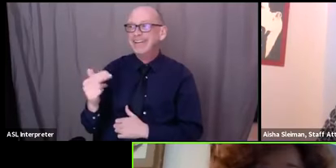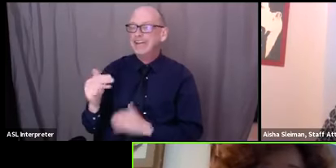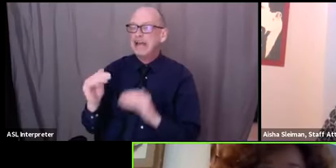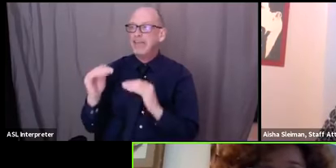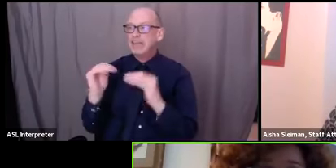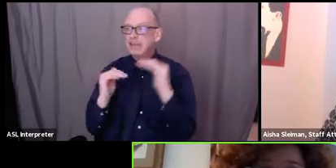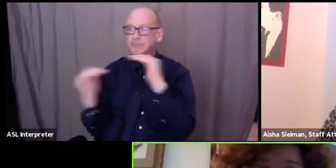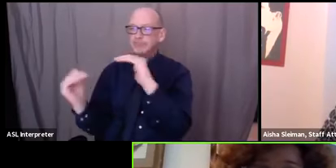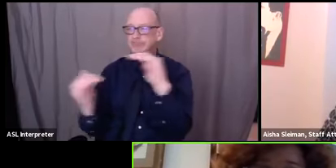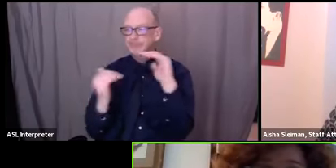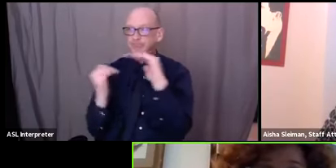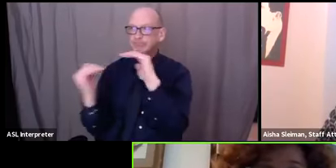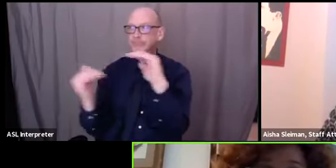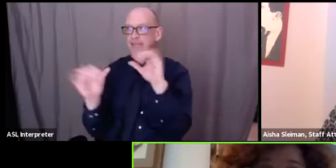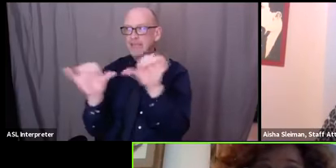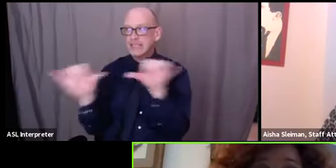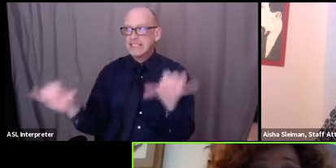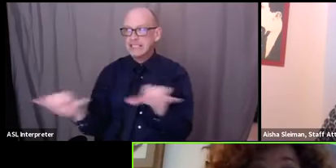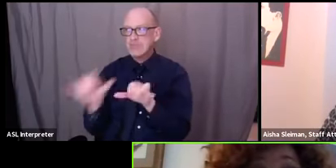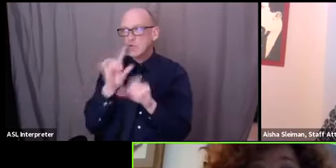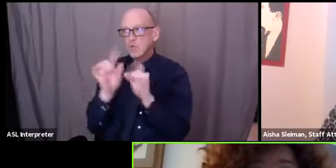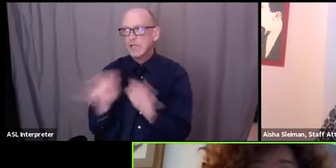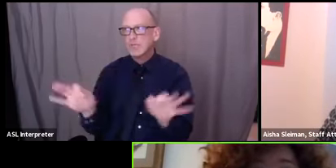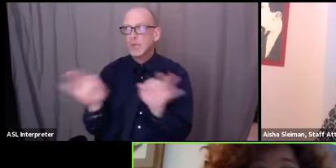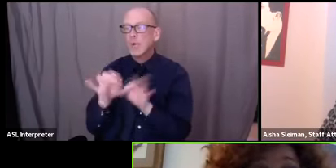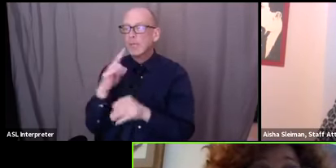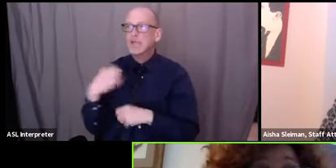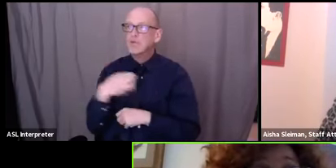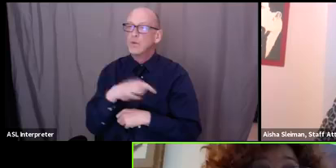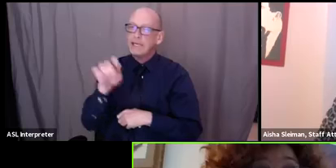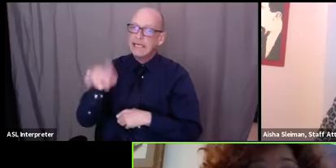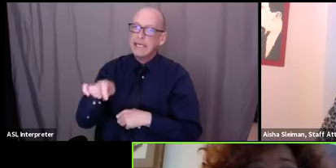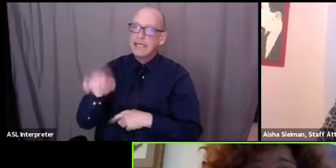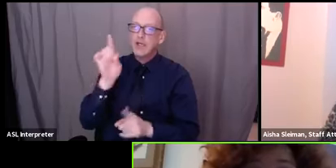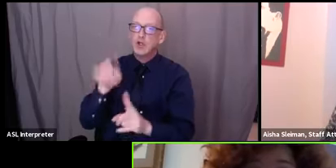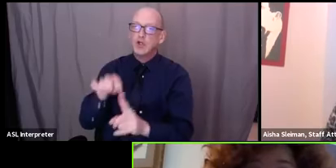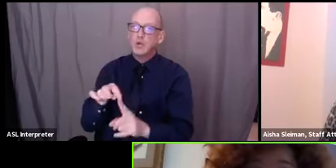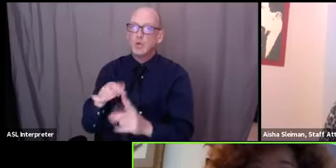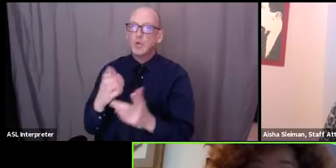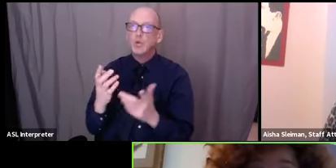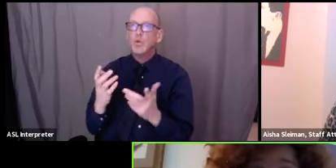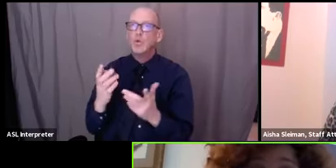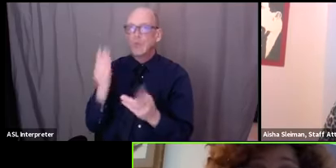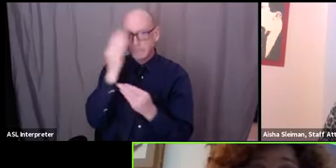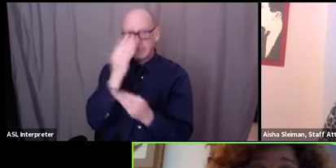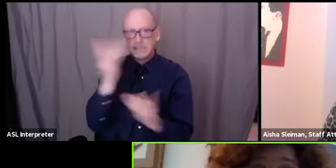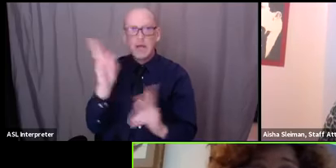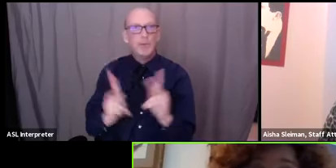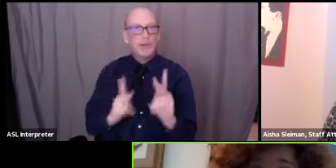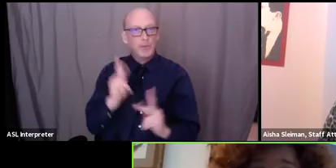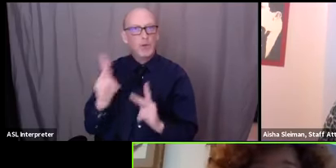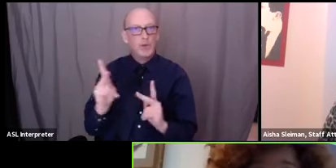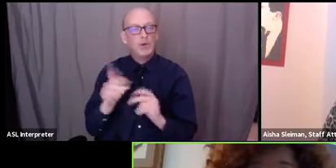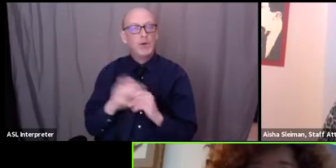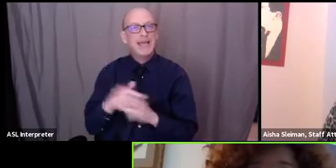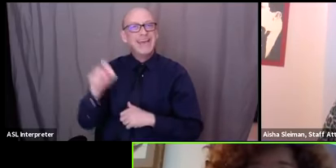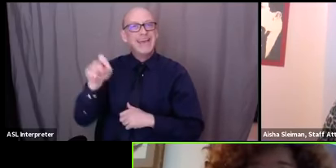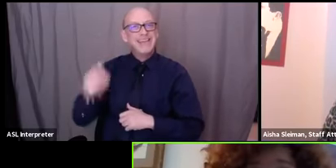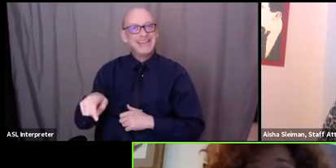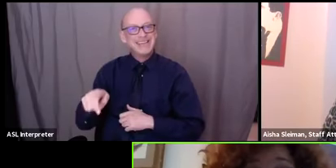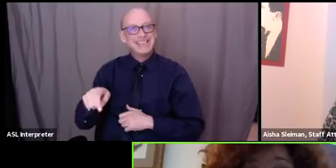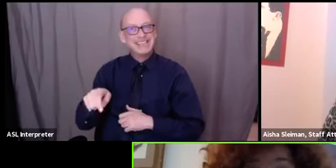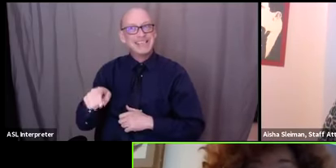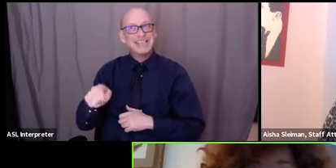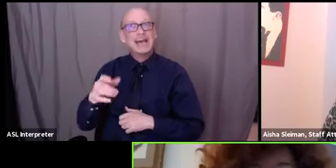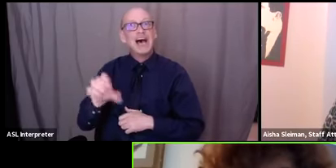in the system though is really important because we need to we need to let folks know that this is yet another